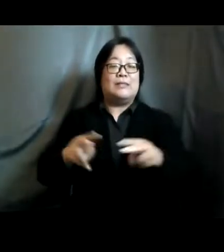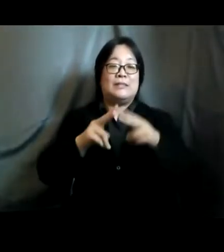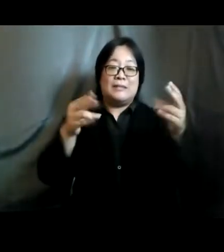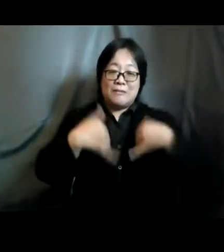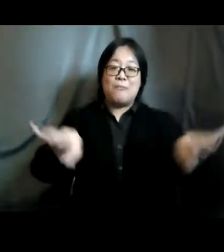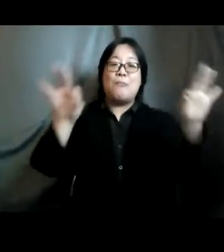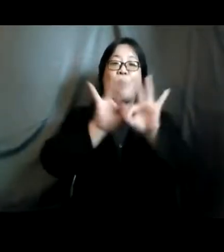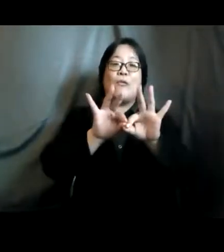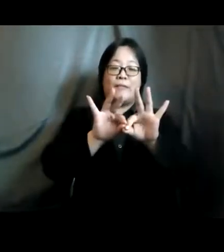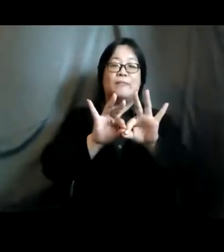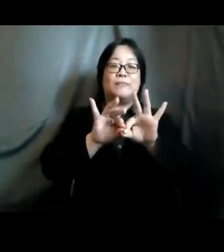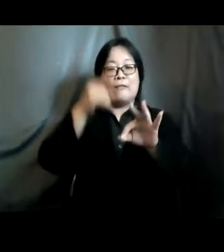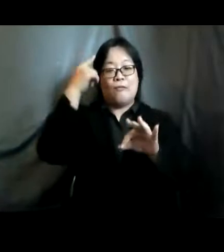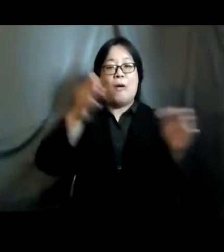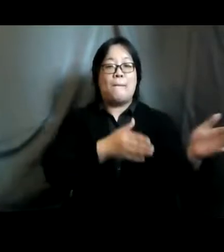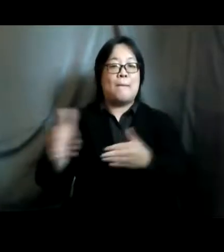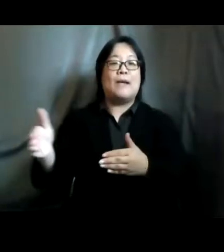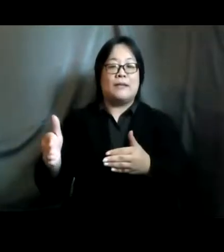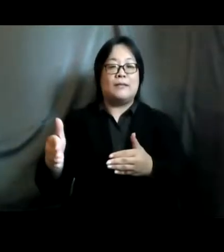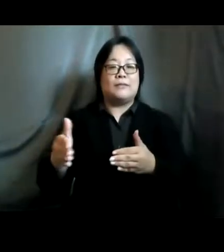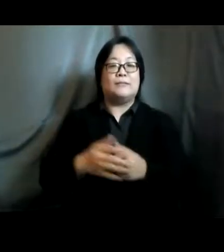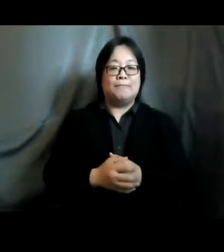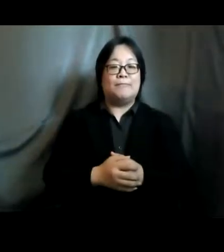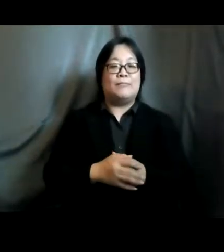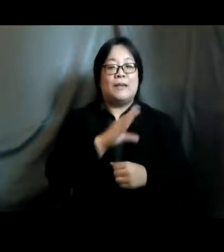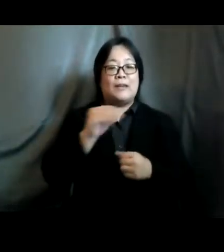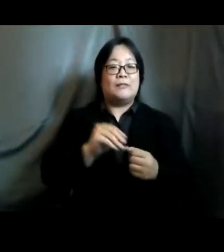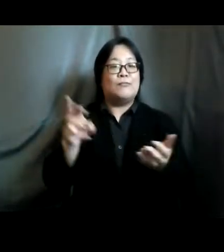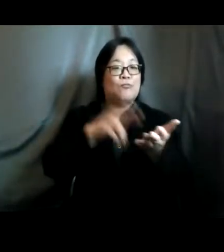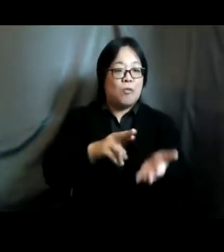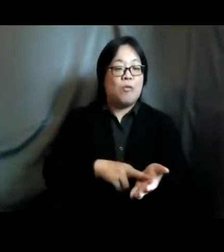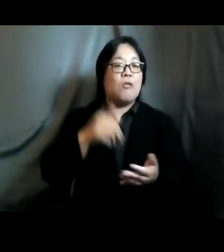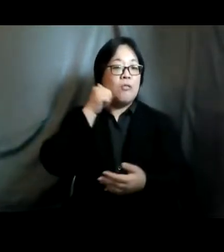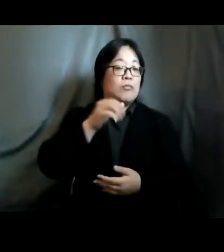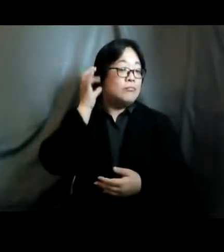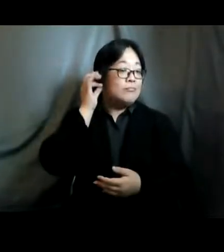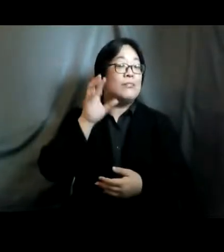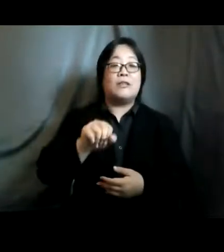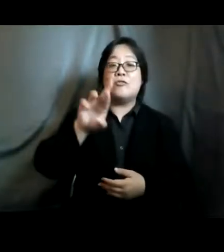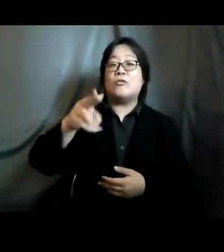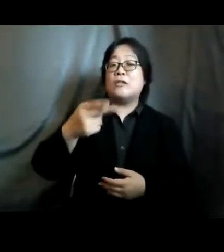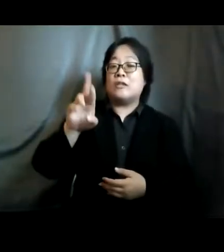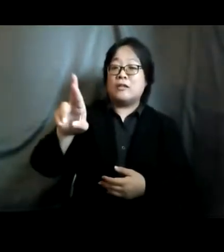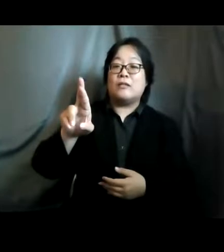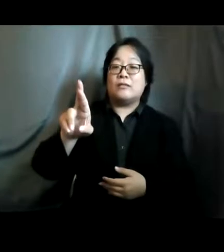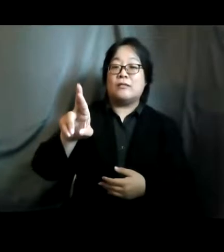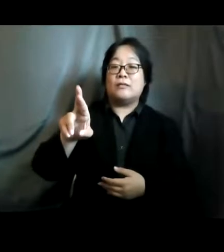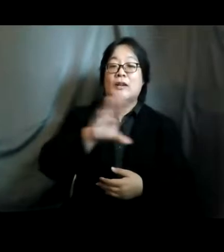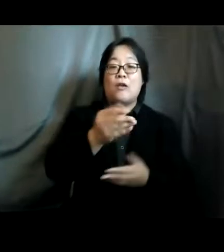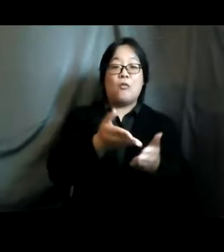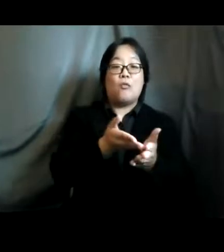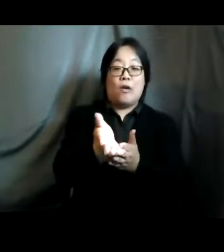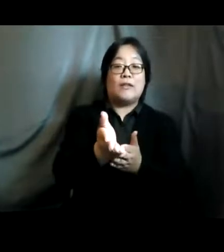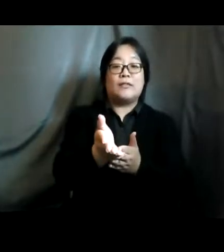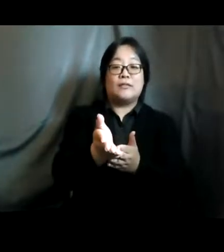for planning and implementing and reporting on women and girls sexual and reproductive health and rights issue not